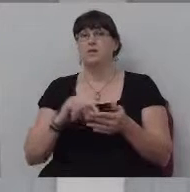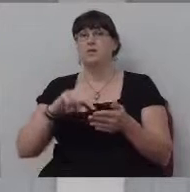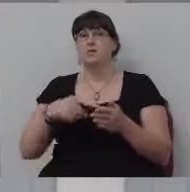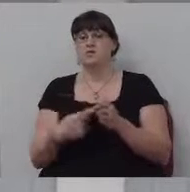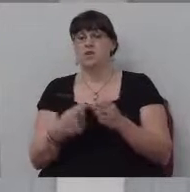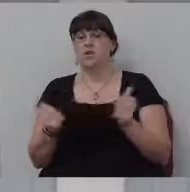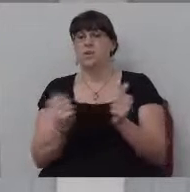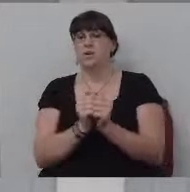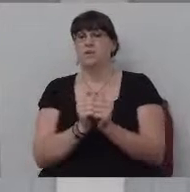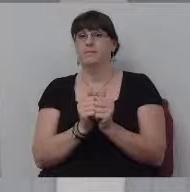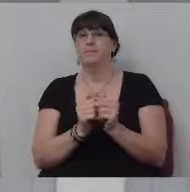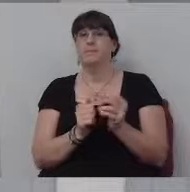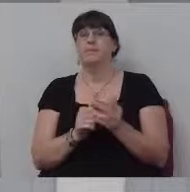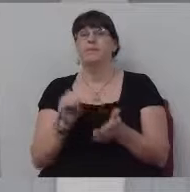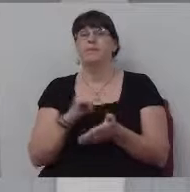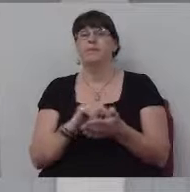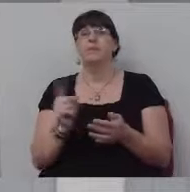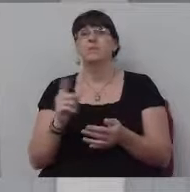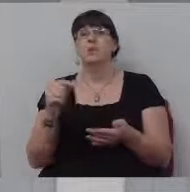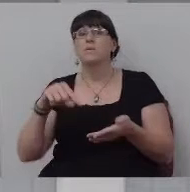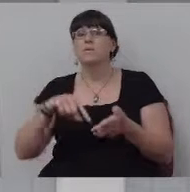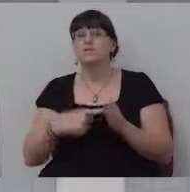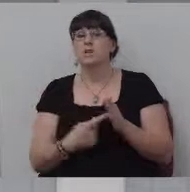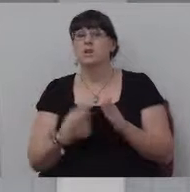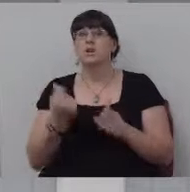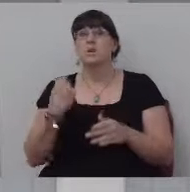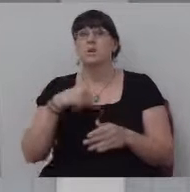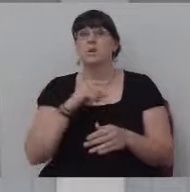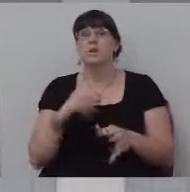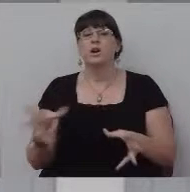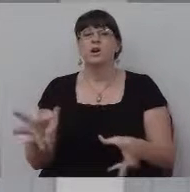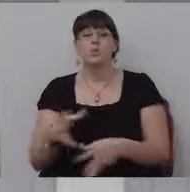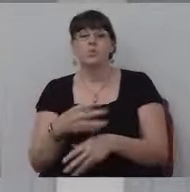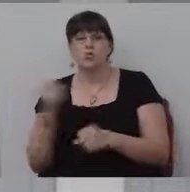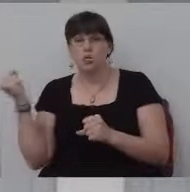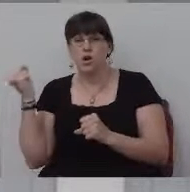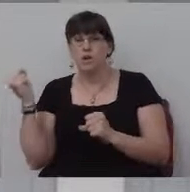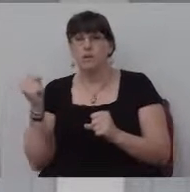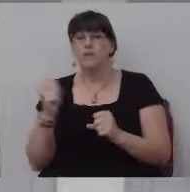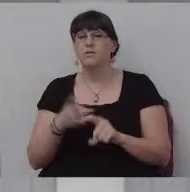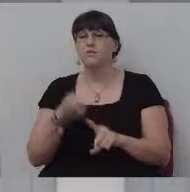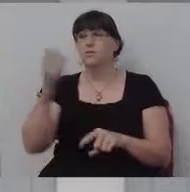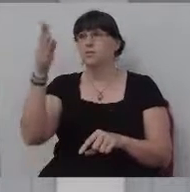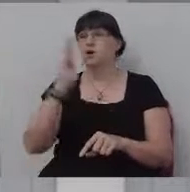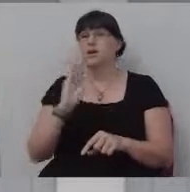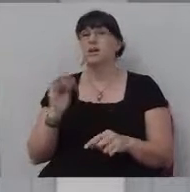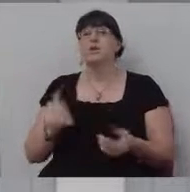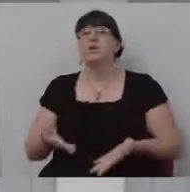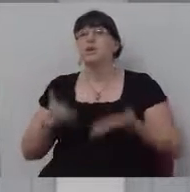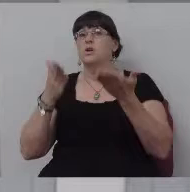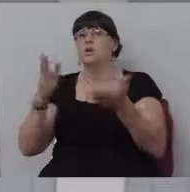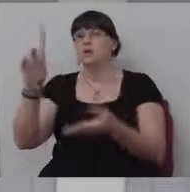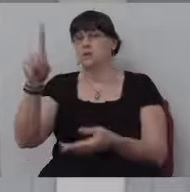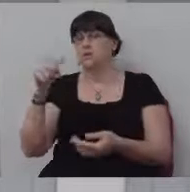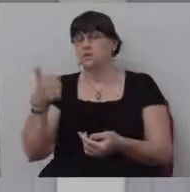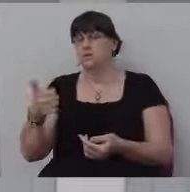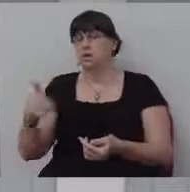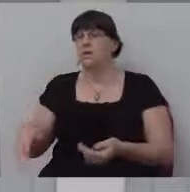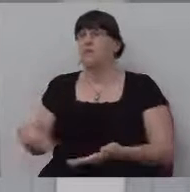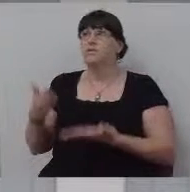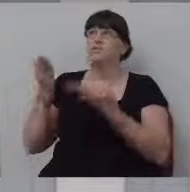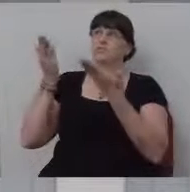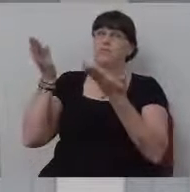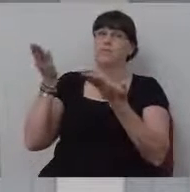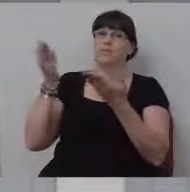with. That's where we start. We're robbing God if we don't give 10% of our income to him.